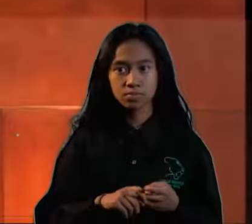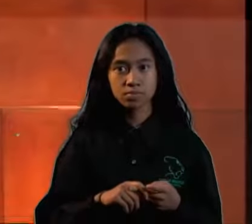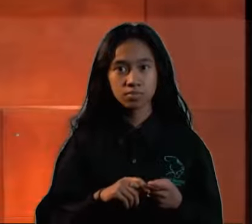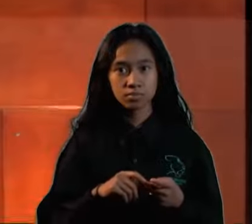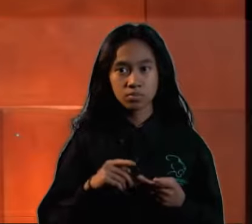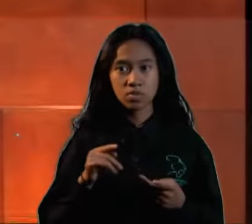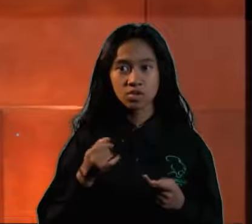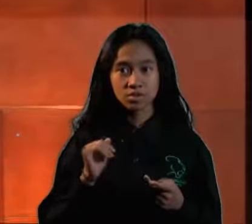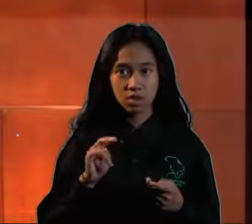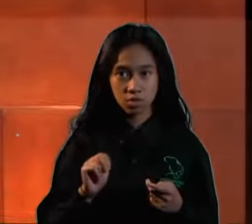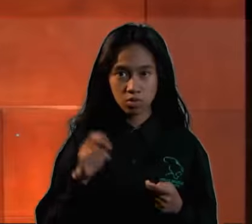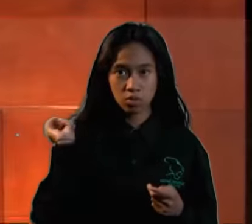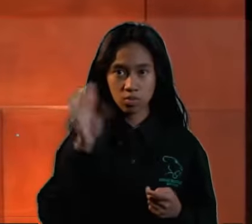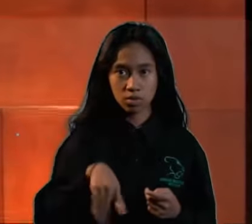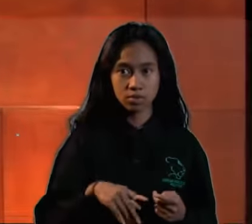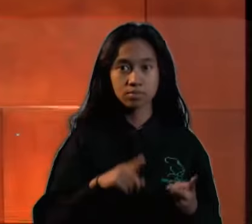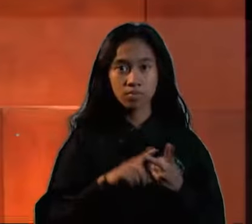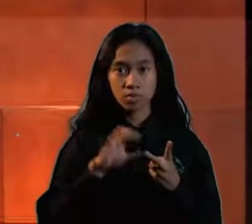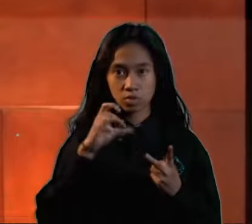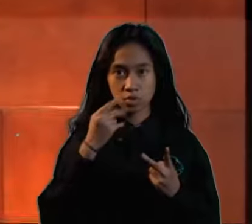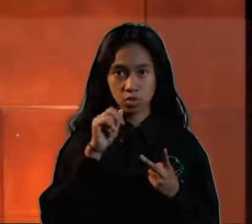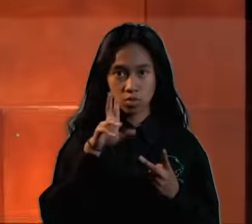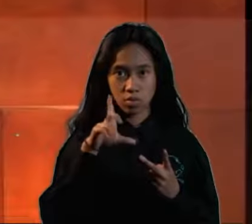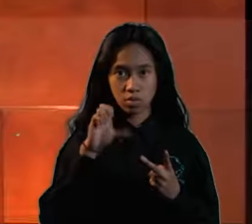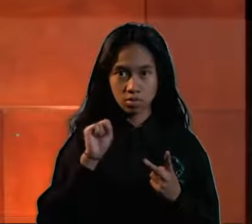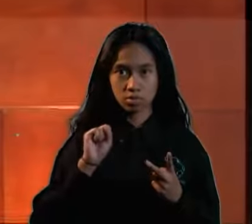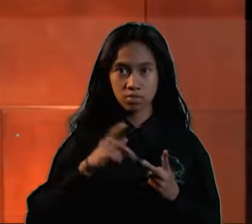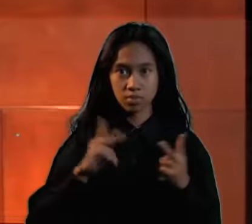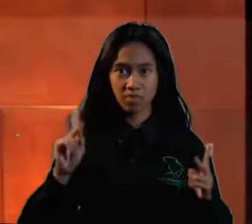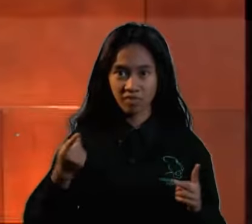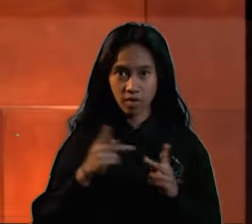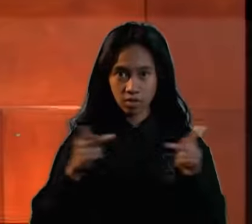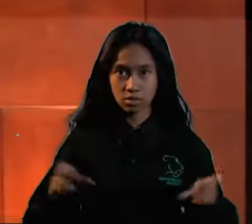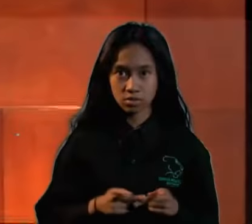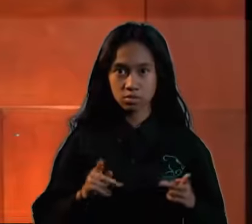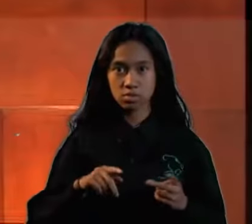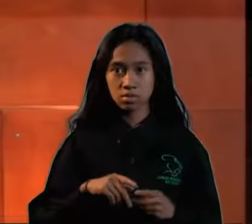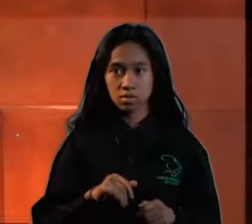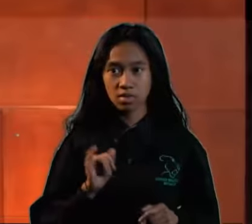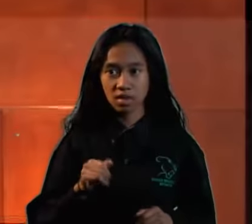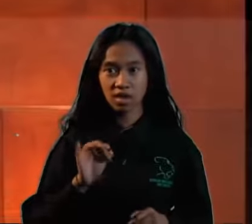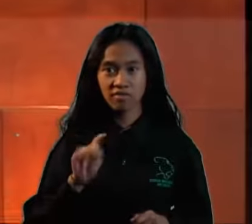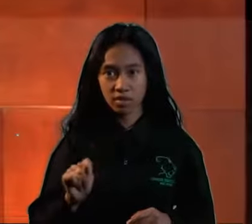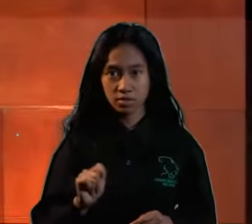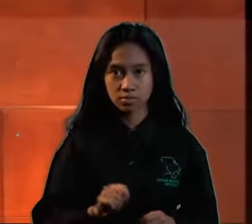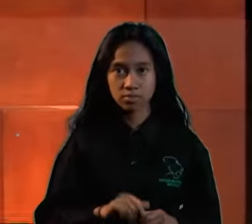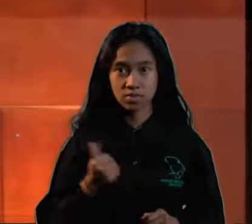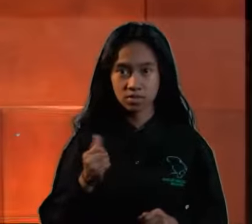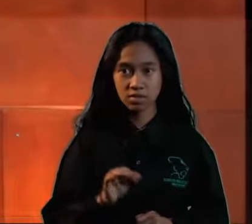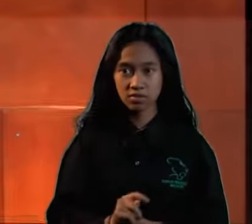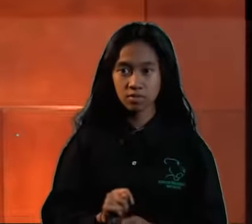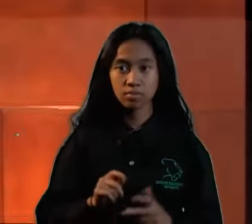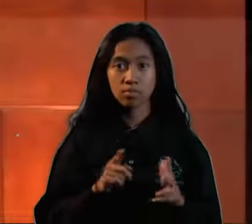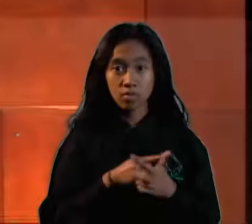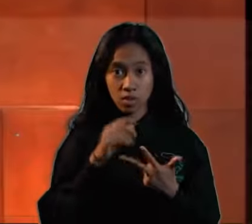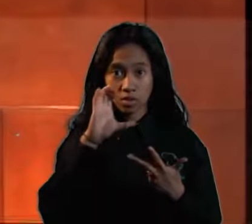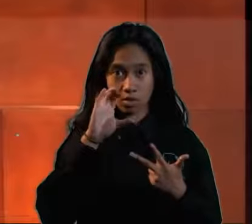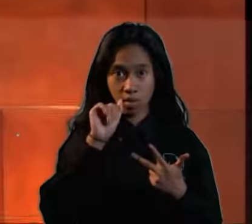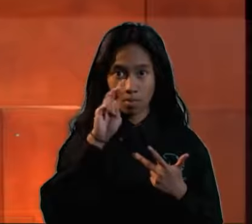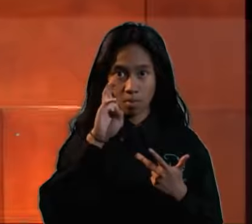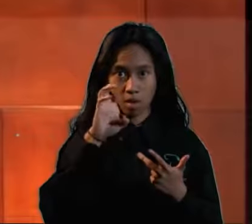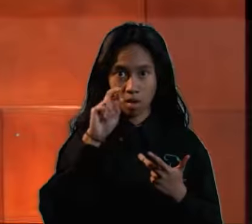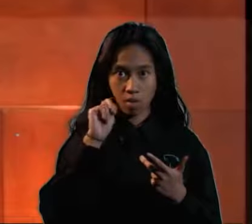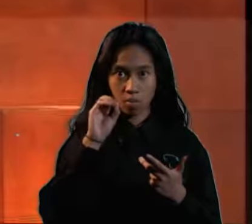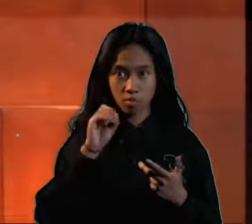put. Charles Robeson won first place with his personal best score of 39 feet, 10 inches, and Cameron West took fourth place